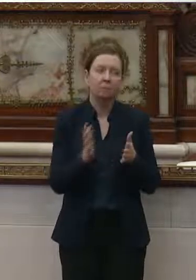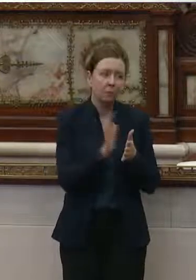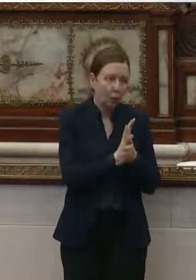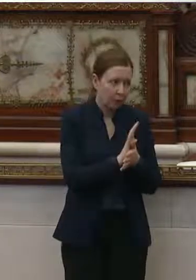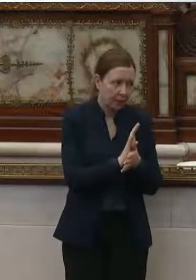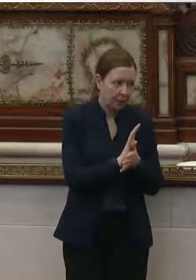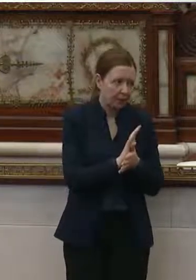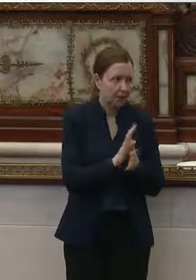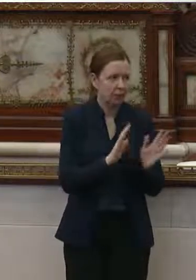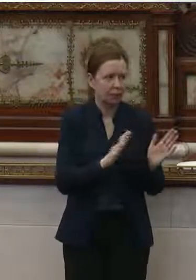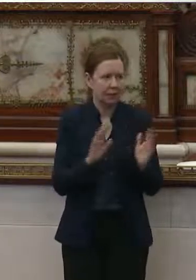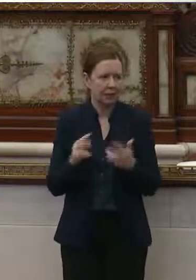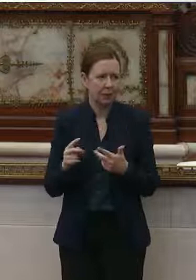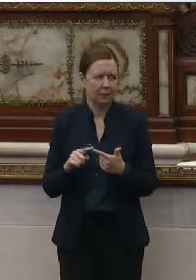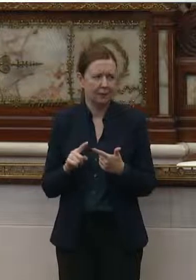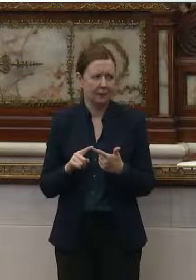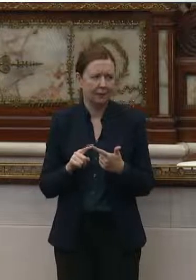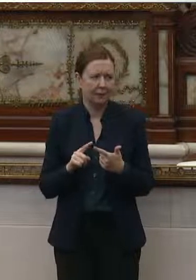um,